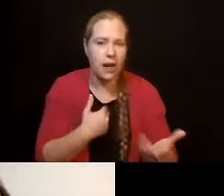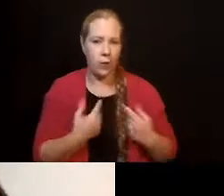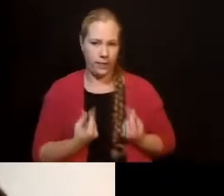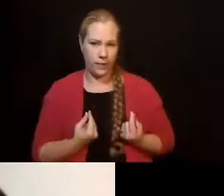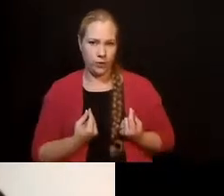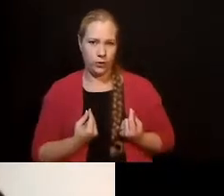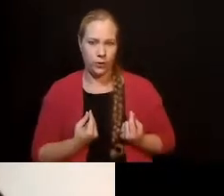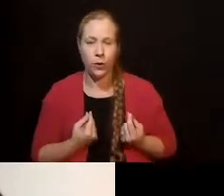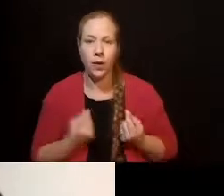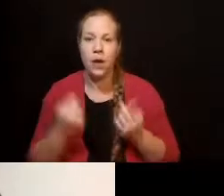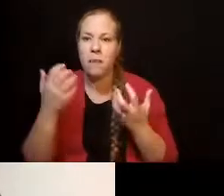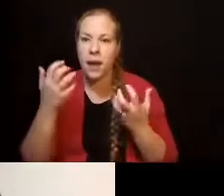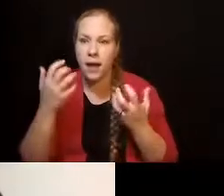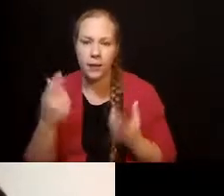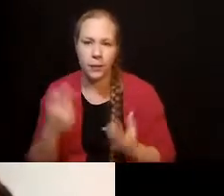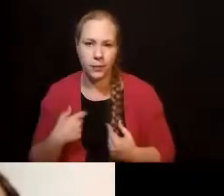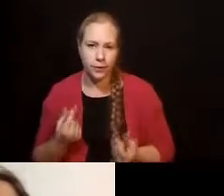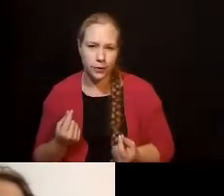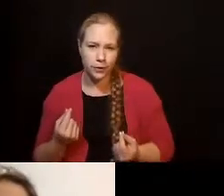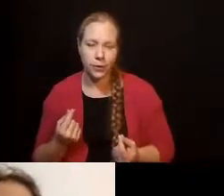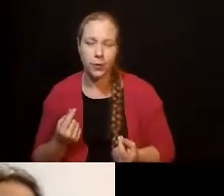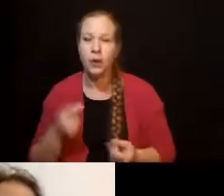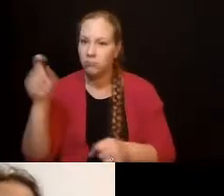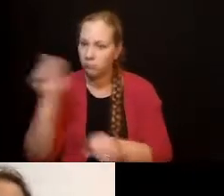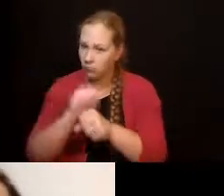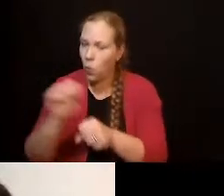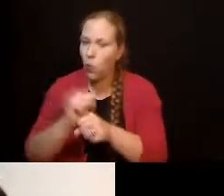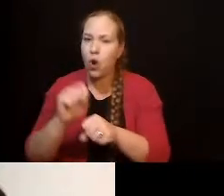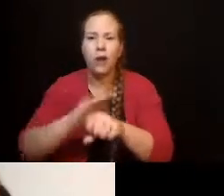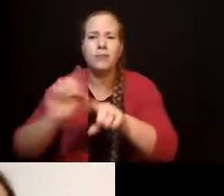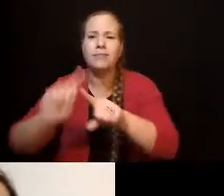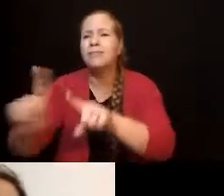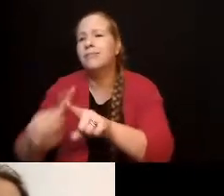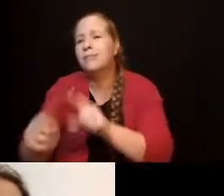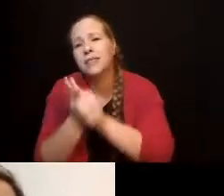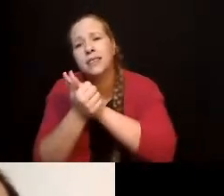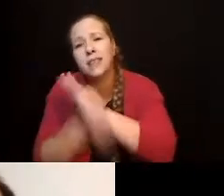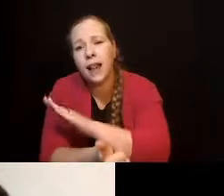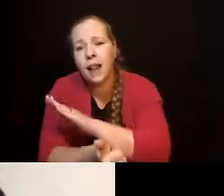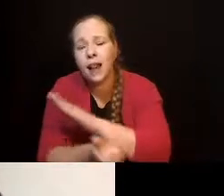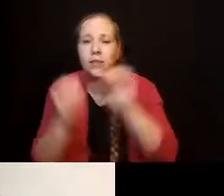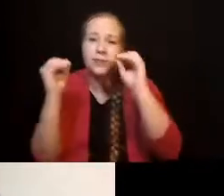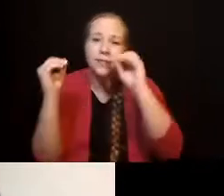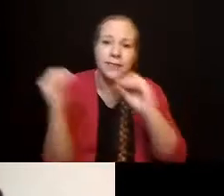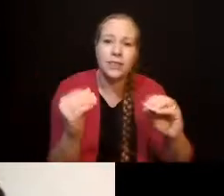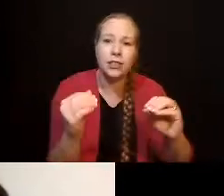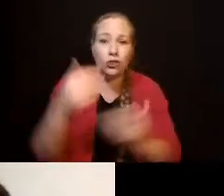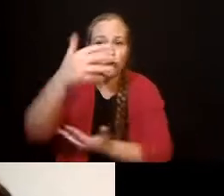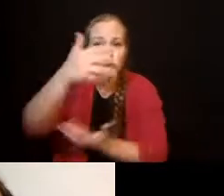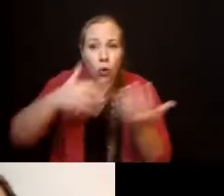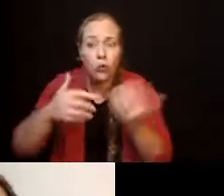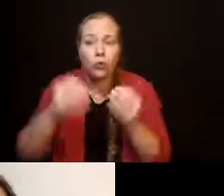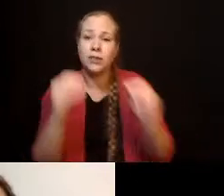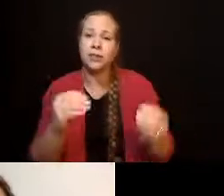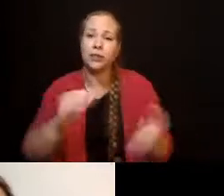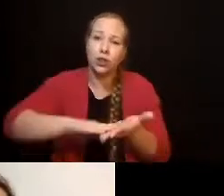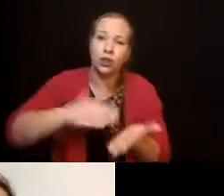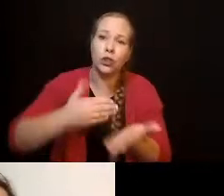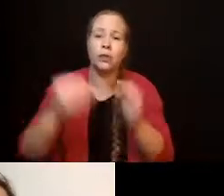dating skills. They've worked on grocery shopping and cooking skills. They've worked on socialization skills.